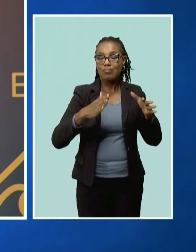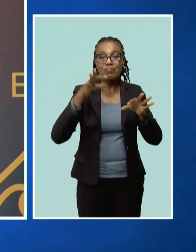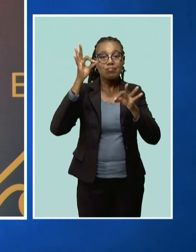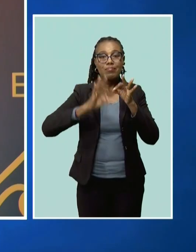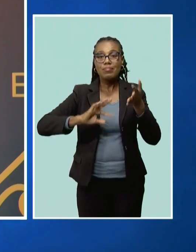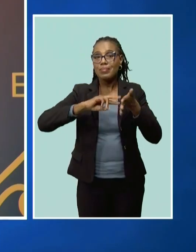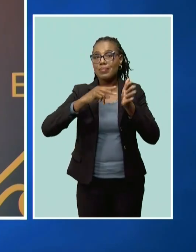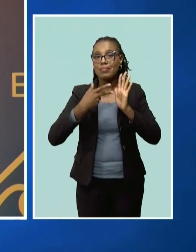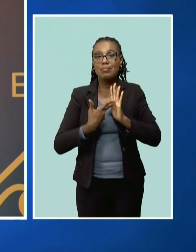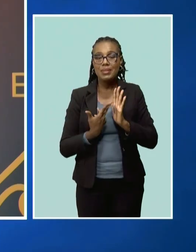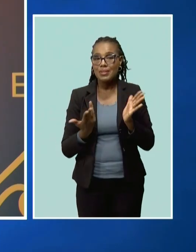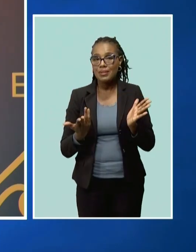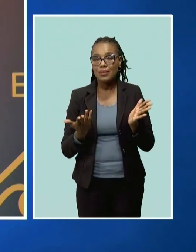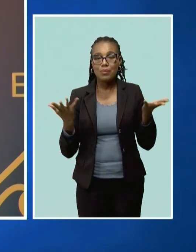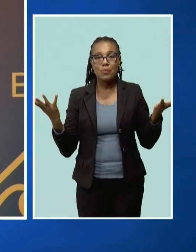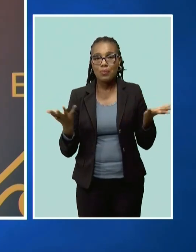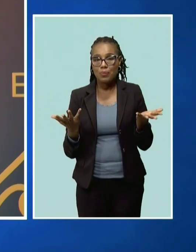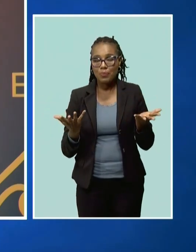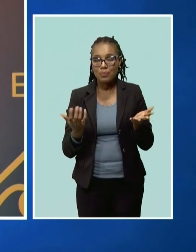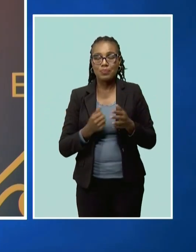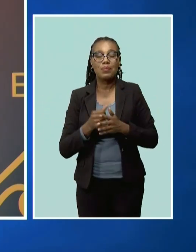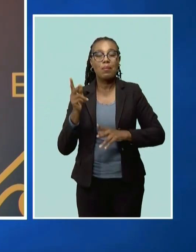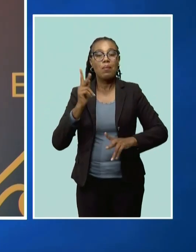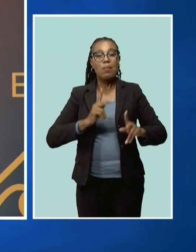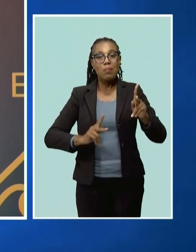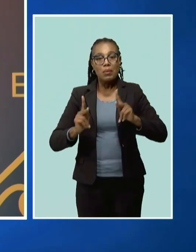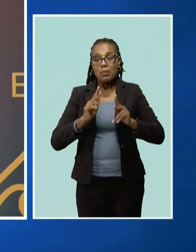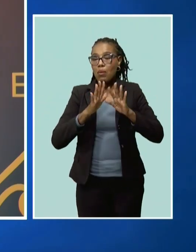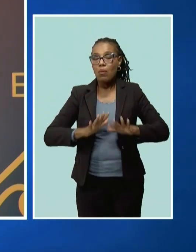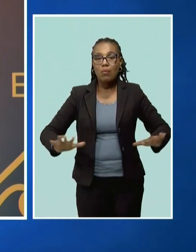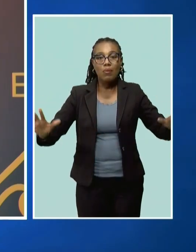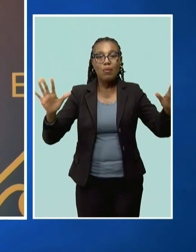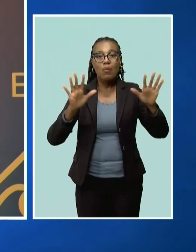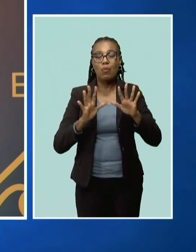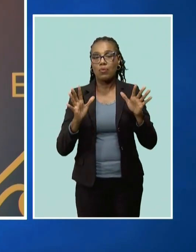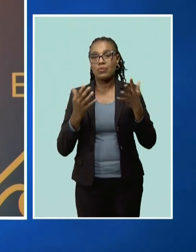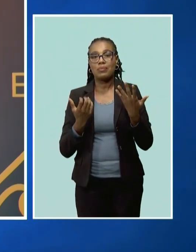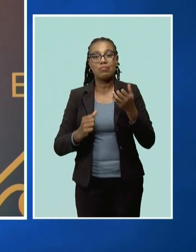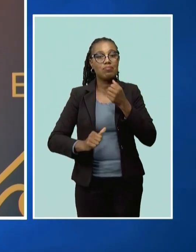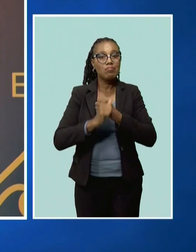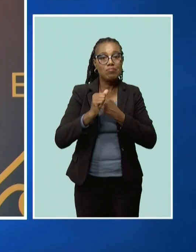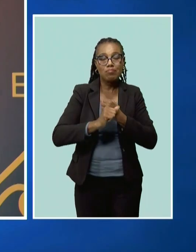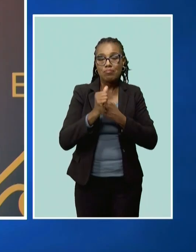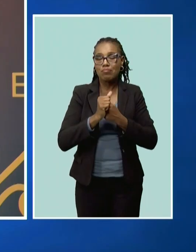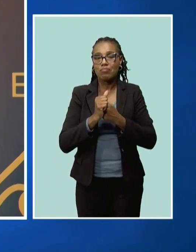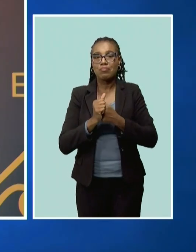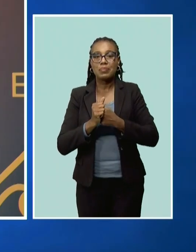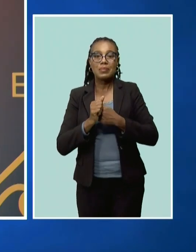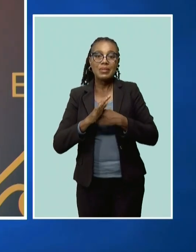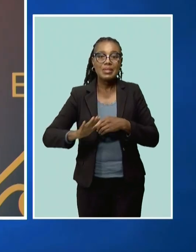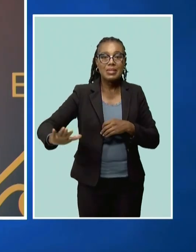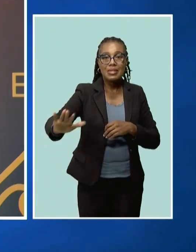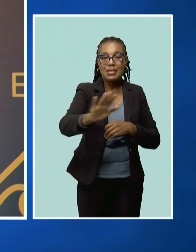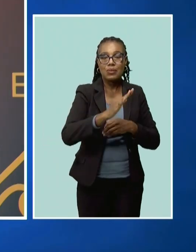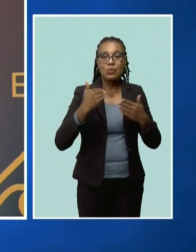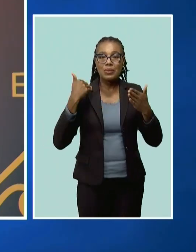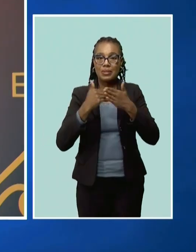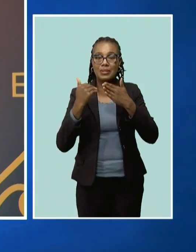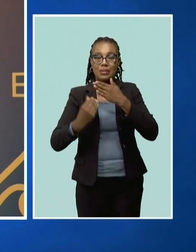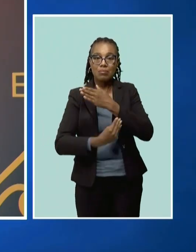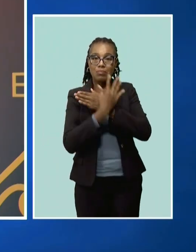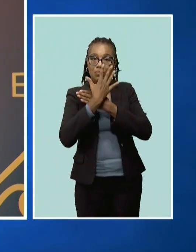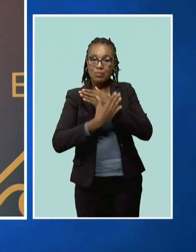reducing the vulnerability of at risk coastal communities, promoting